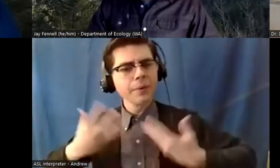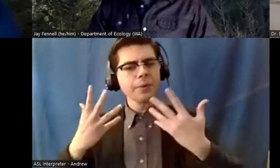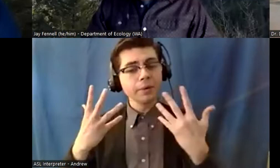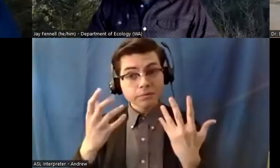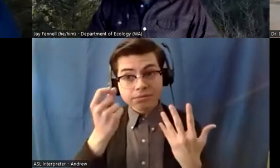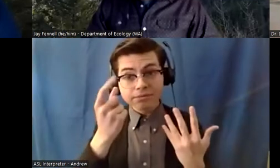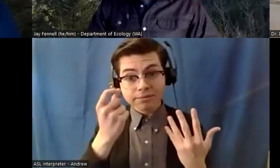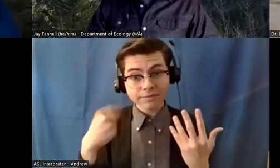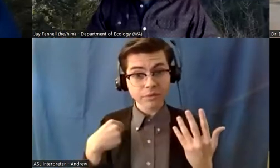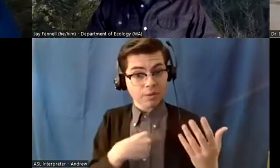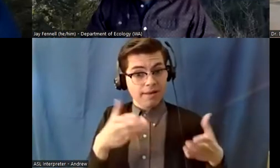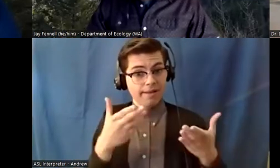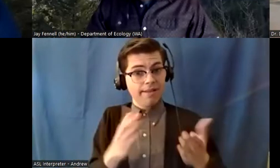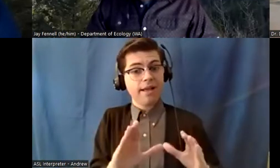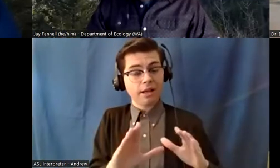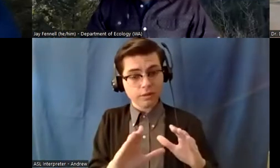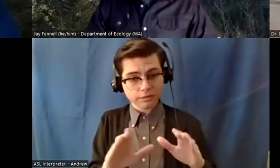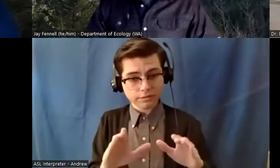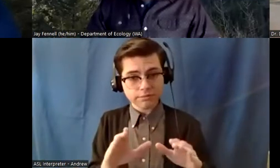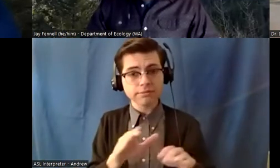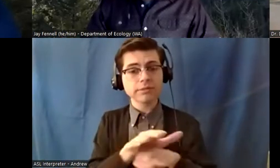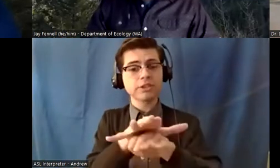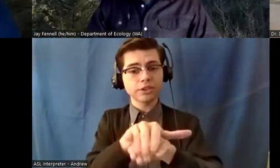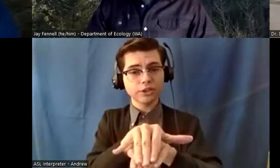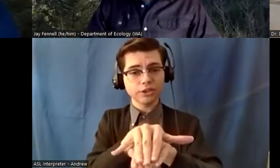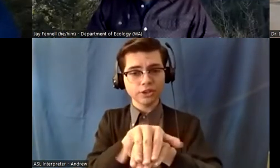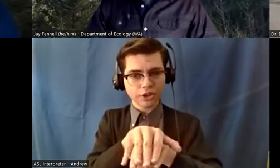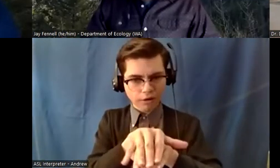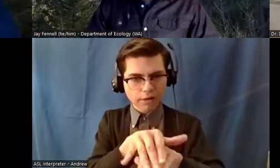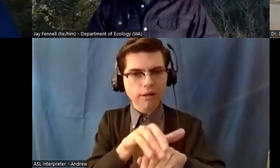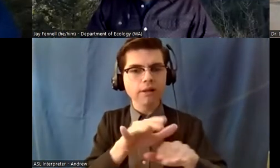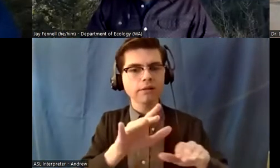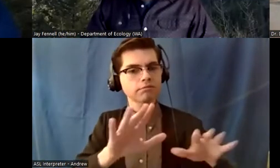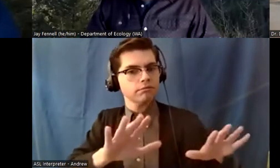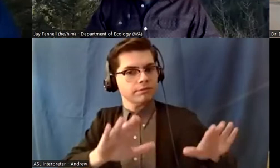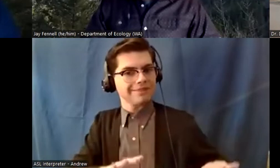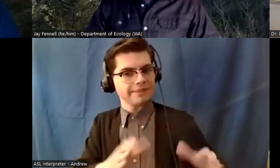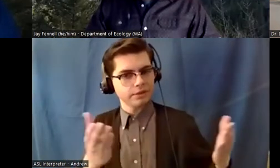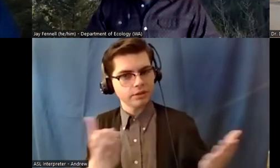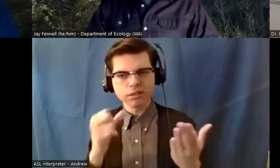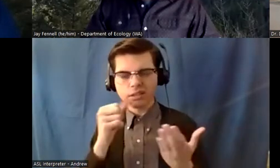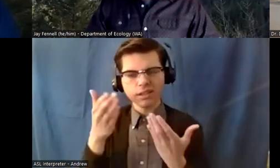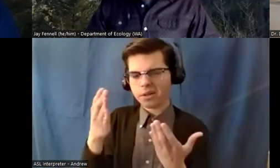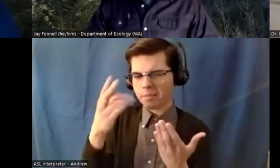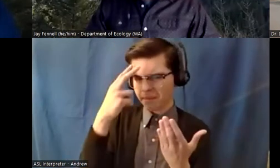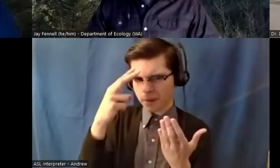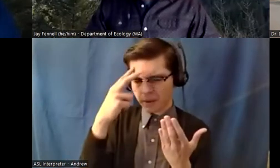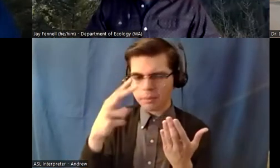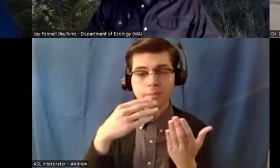nest here instead of tornado beach in mexico then we have an obligation to try to find them